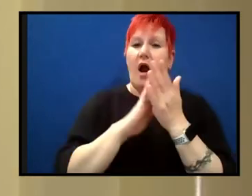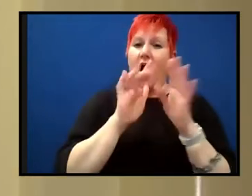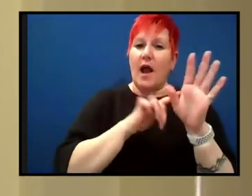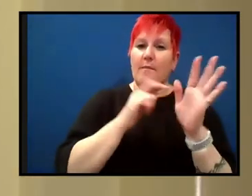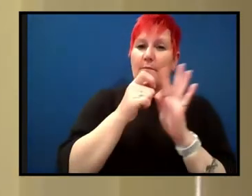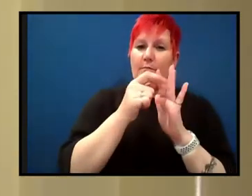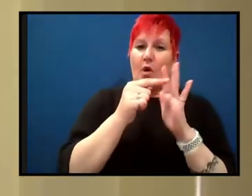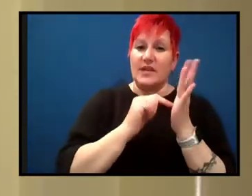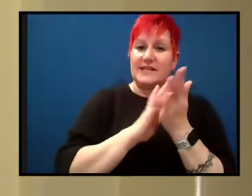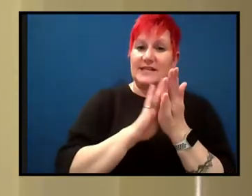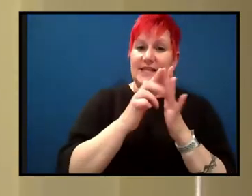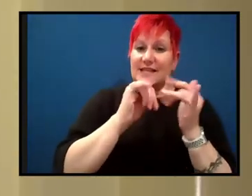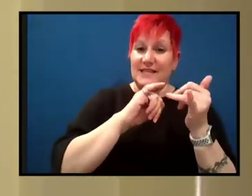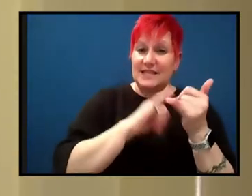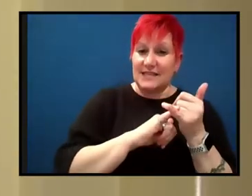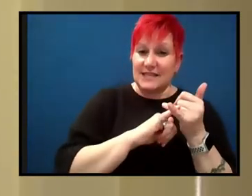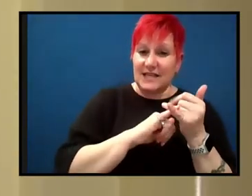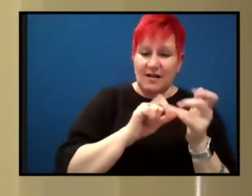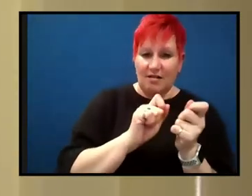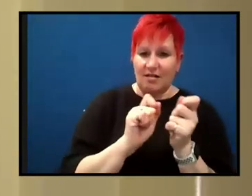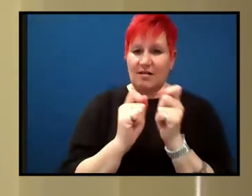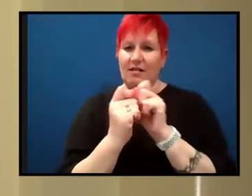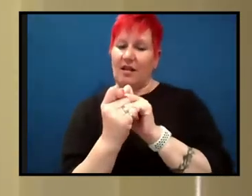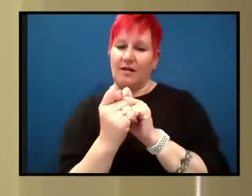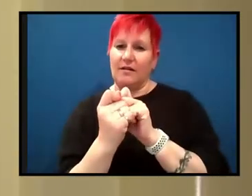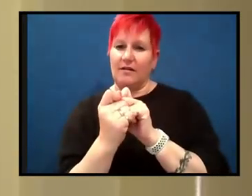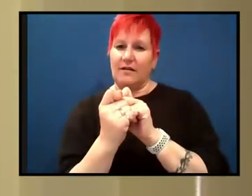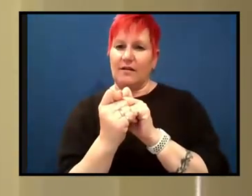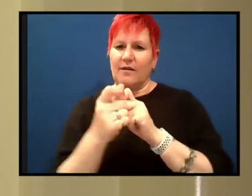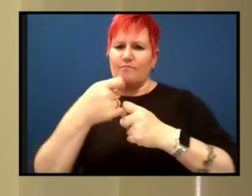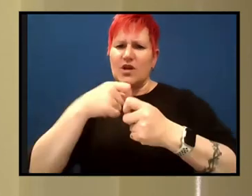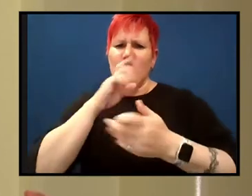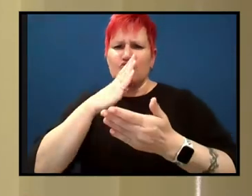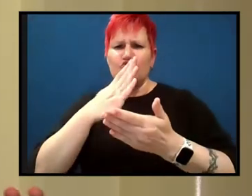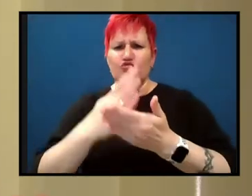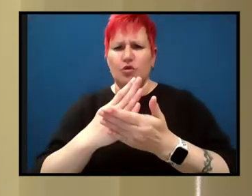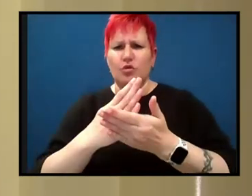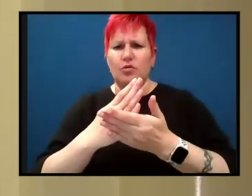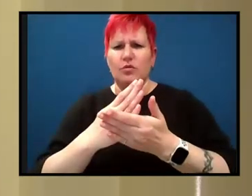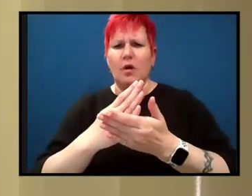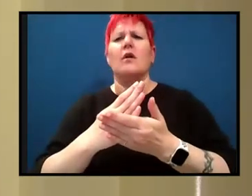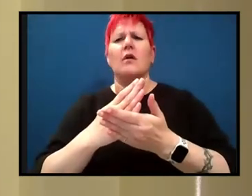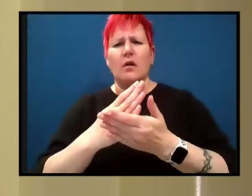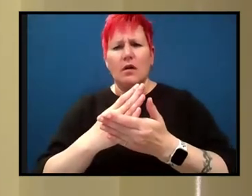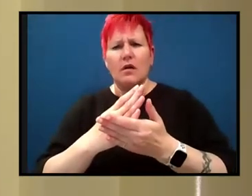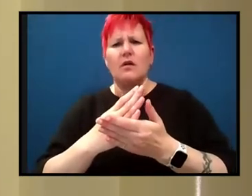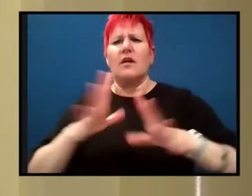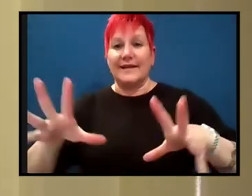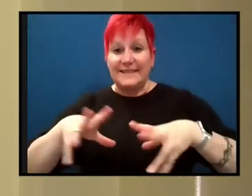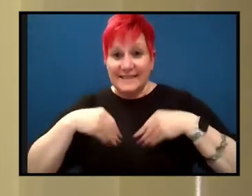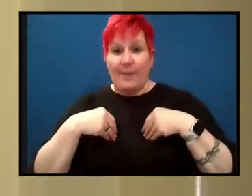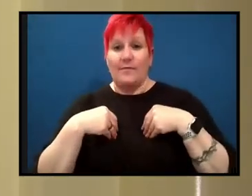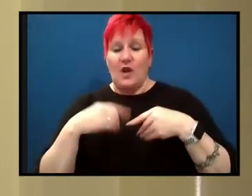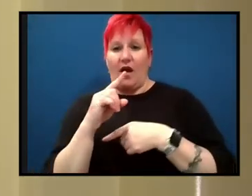truths or things that we, you know, become broadly accepted. And there are so many ways that we can kind of bring these ideas